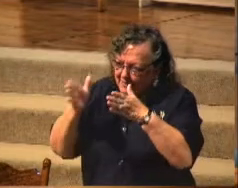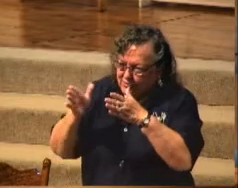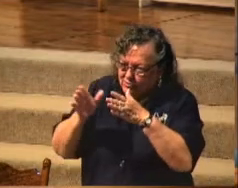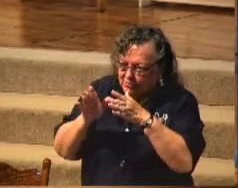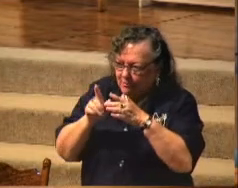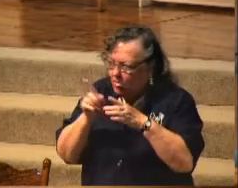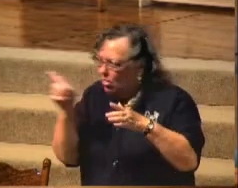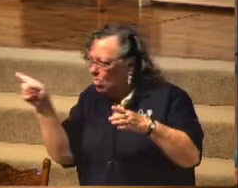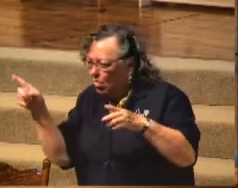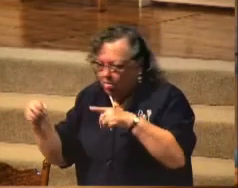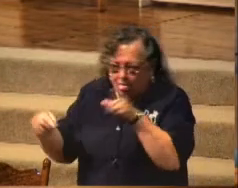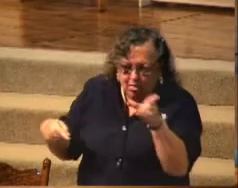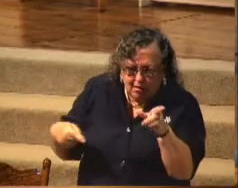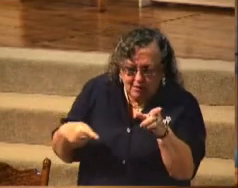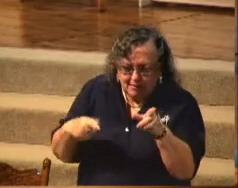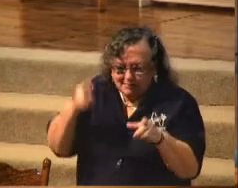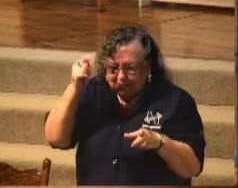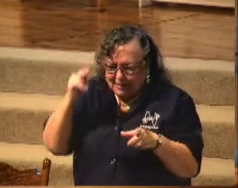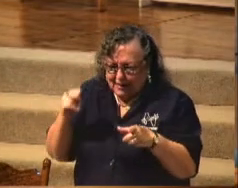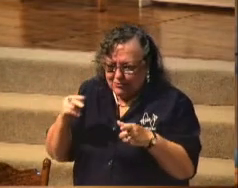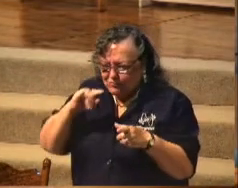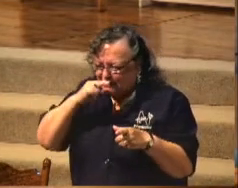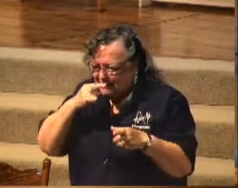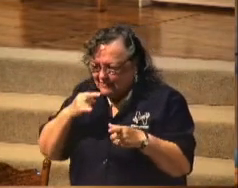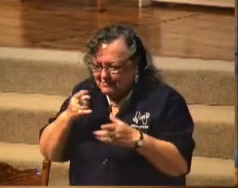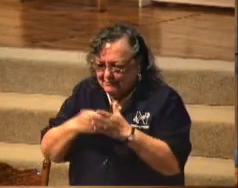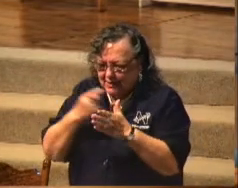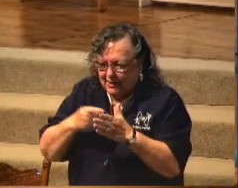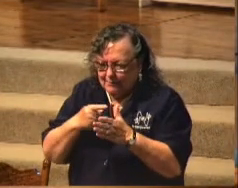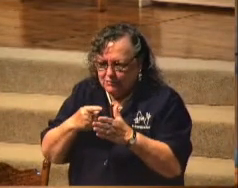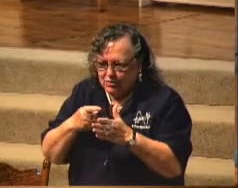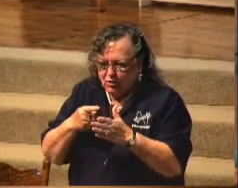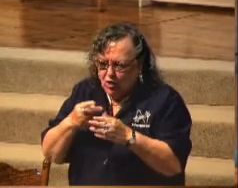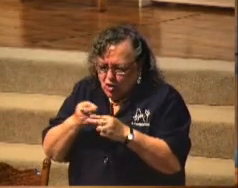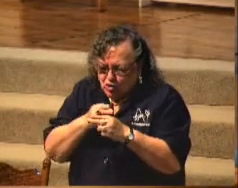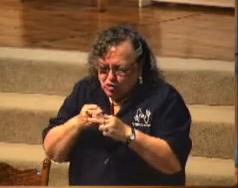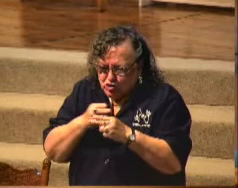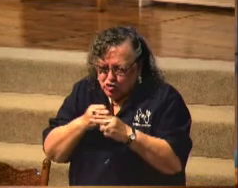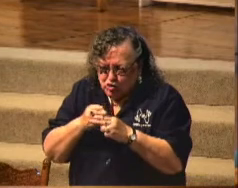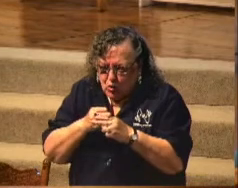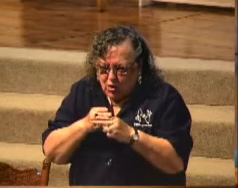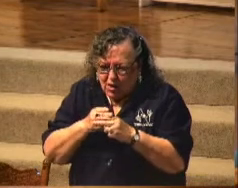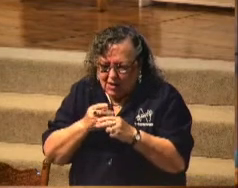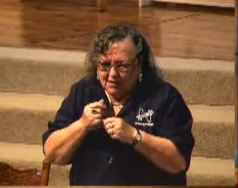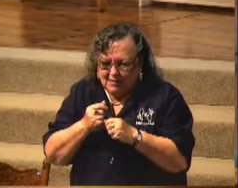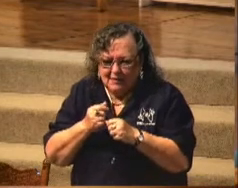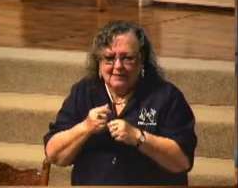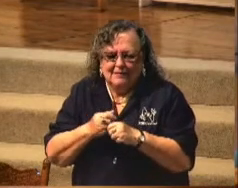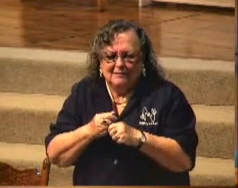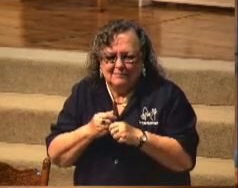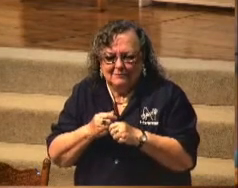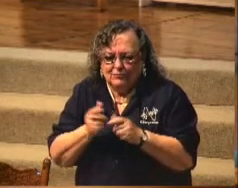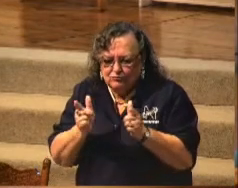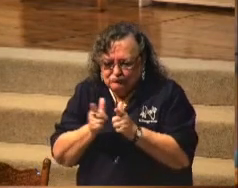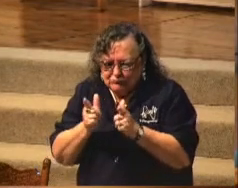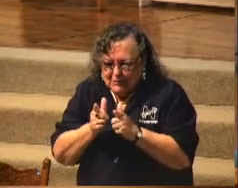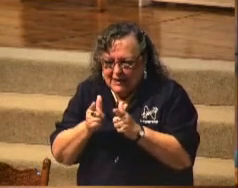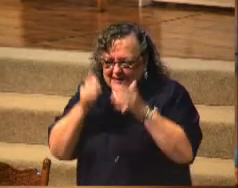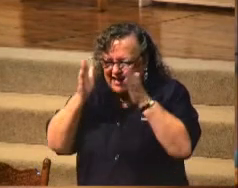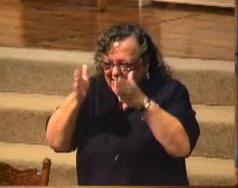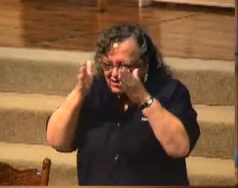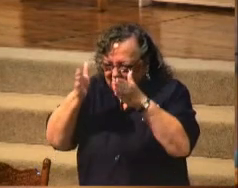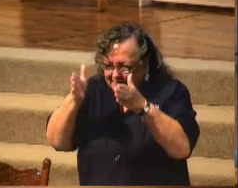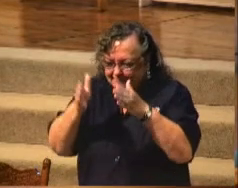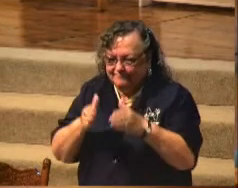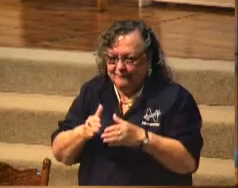span. Teenagers have a short attention span. And it's just the way it goes. And so, she called on this